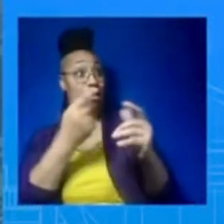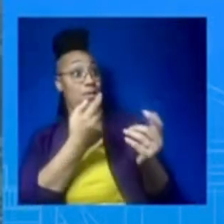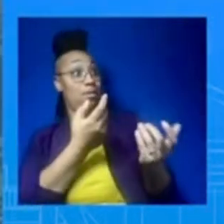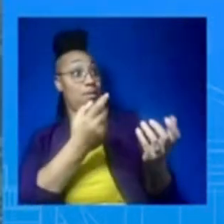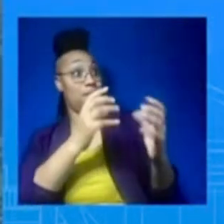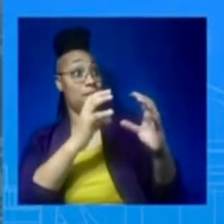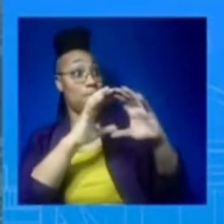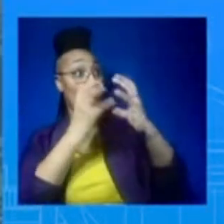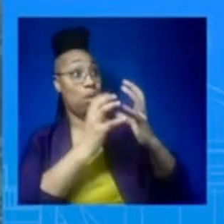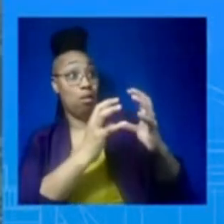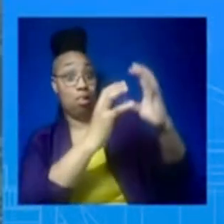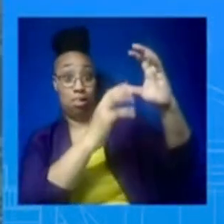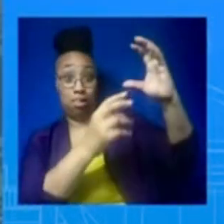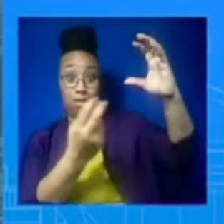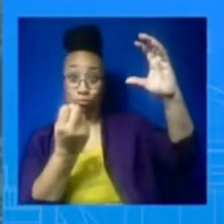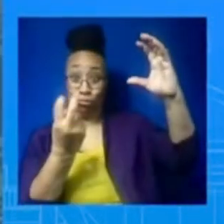time